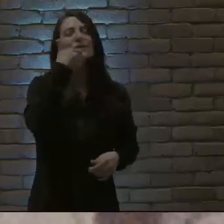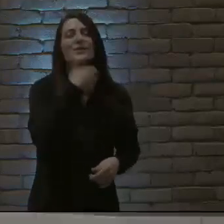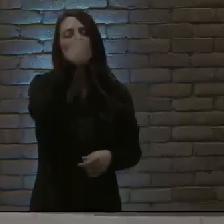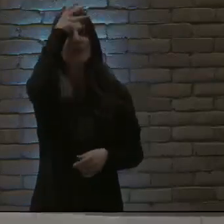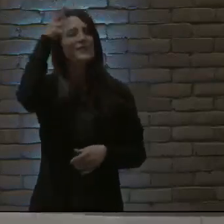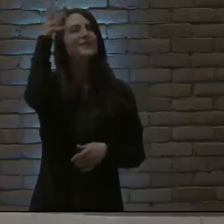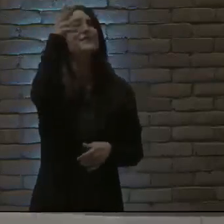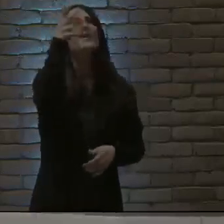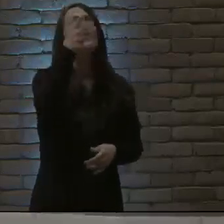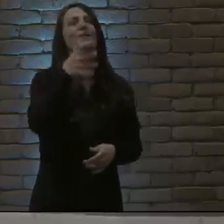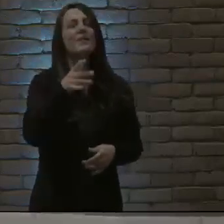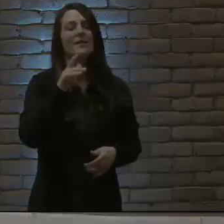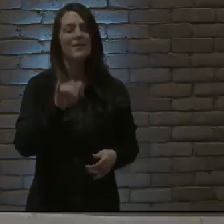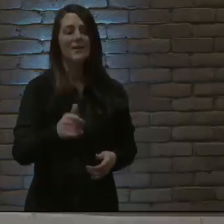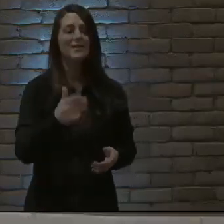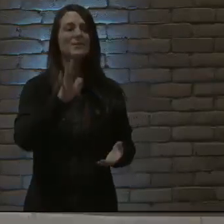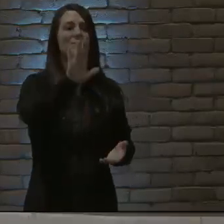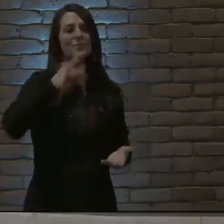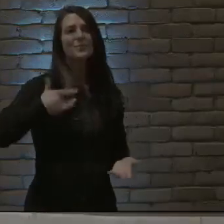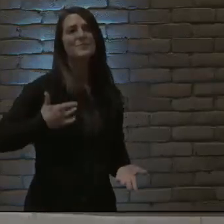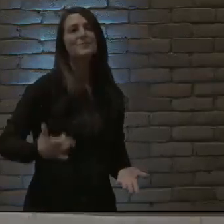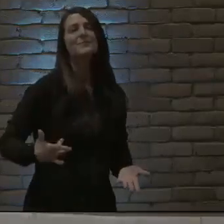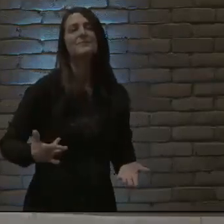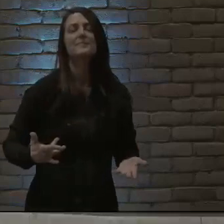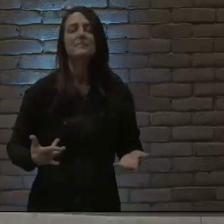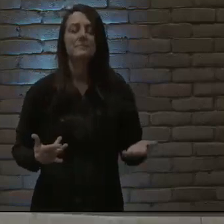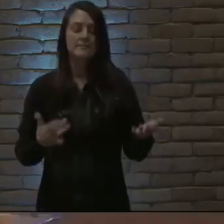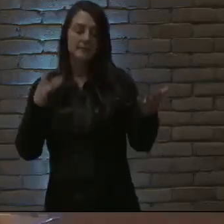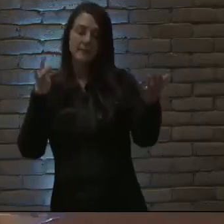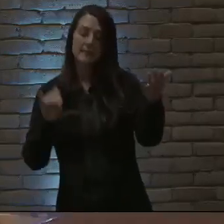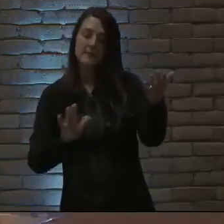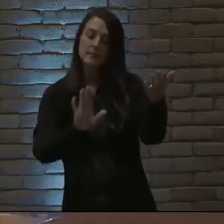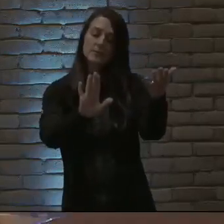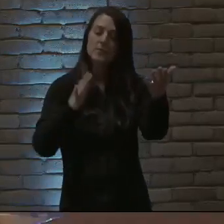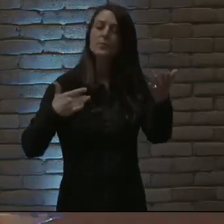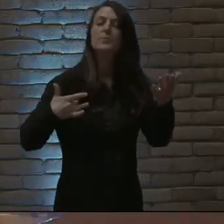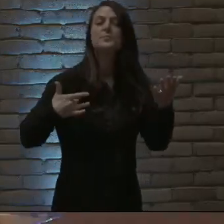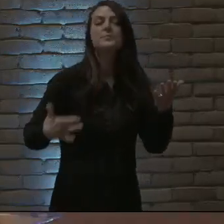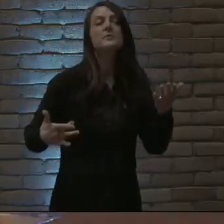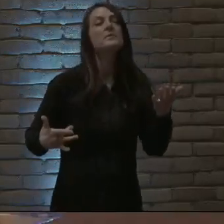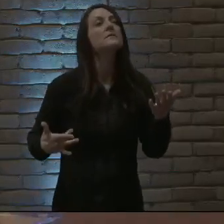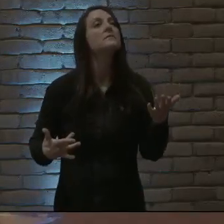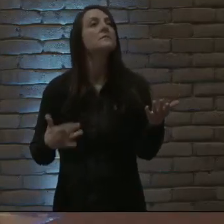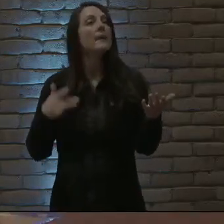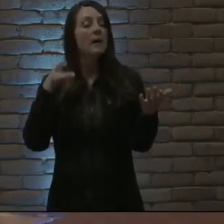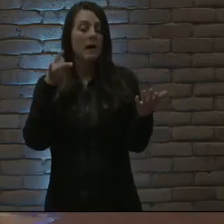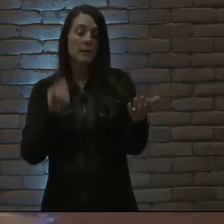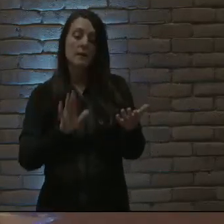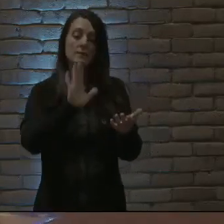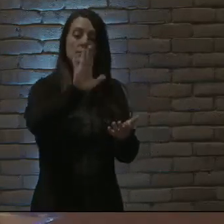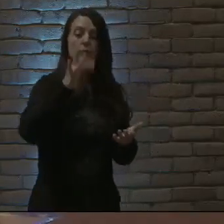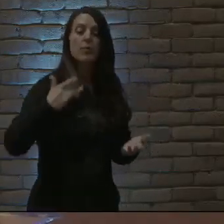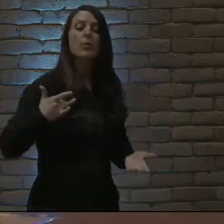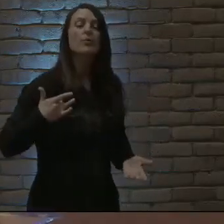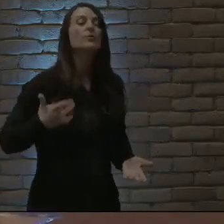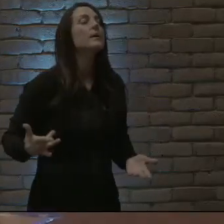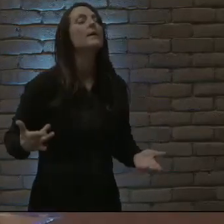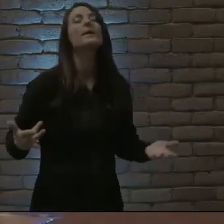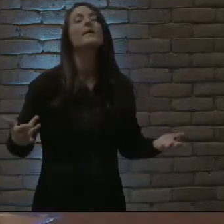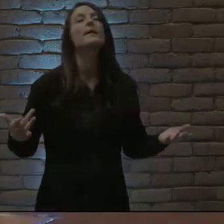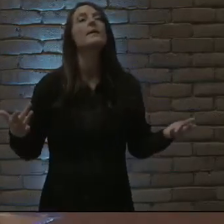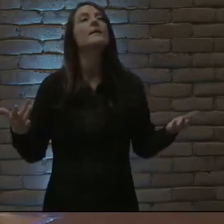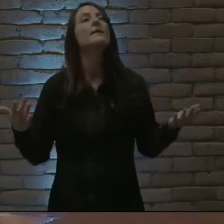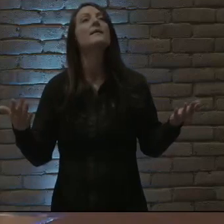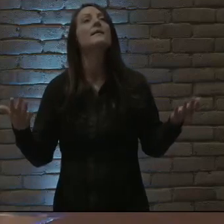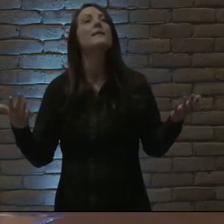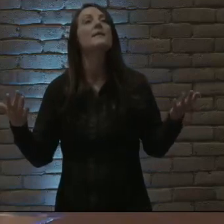a good, good father It's you are, it's who you are, it's who you